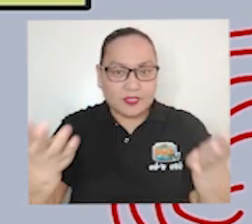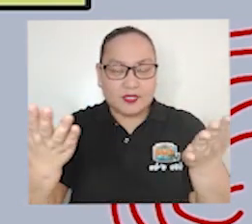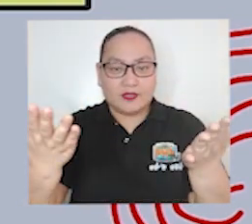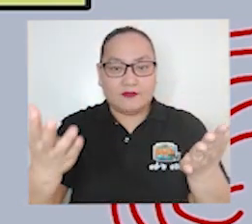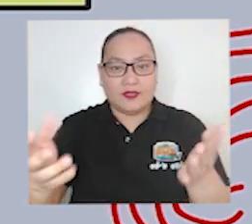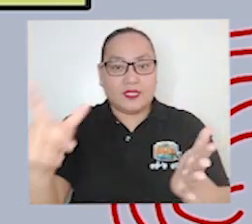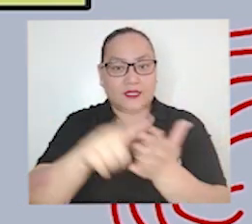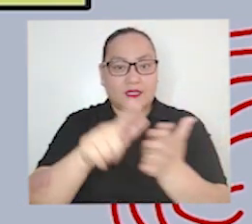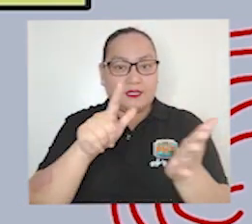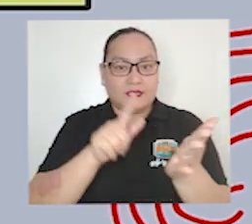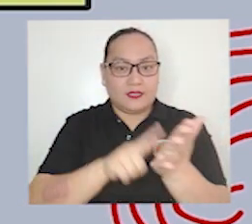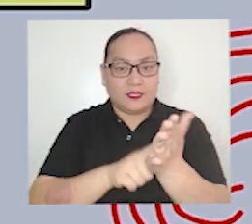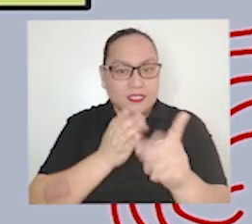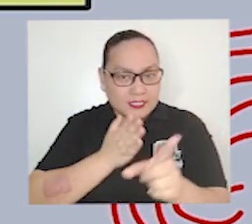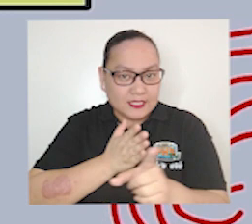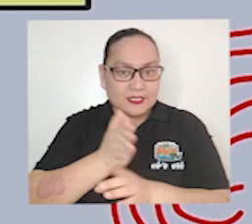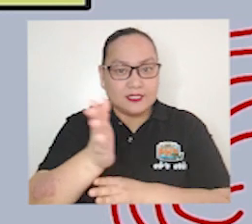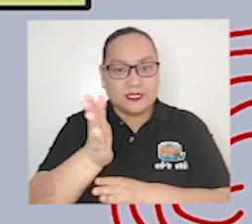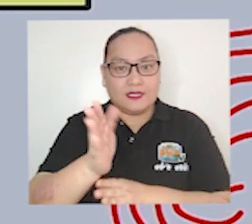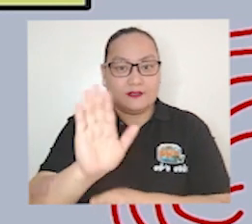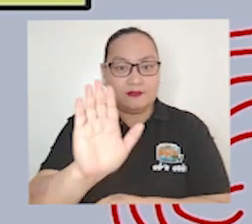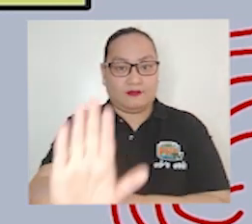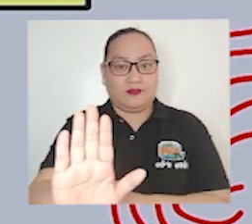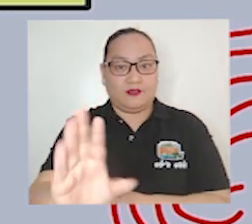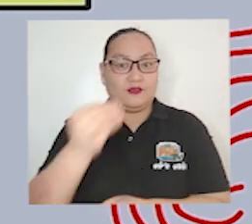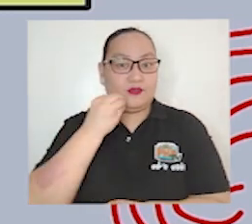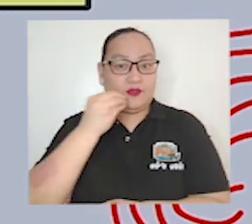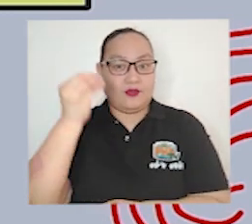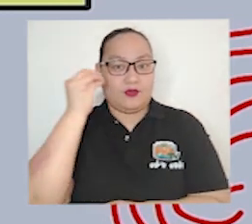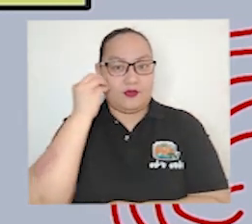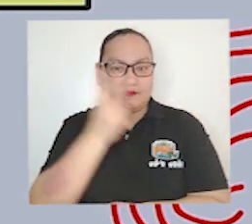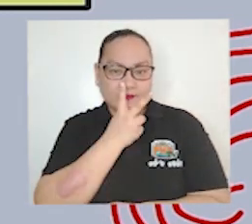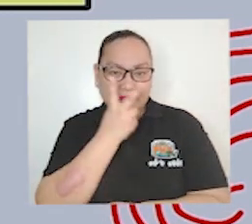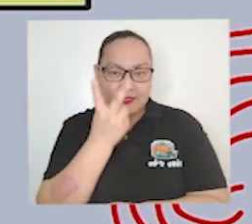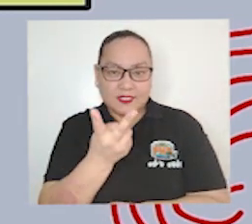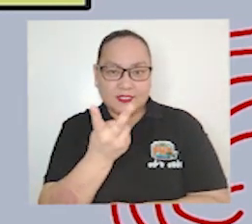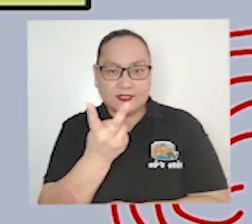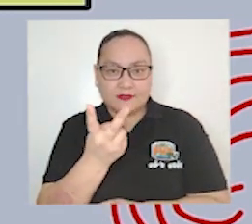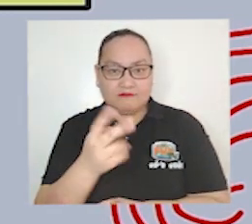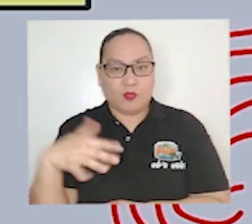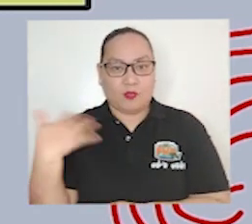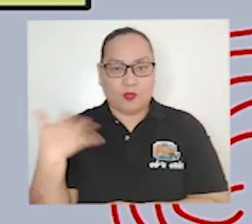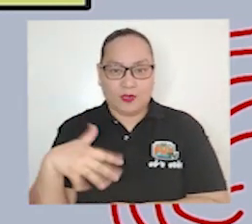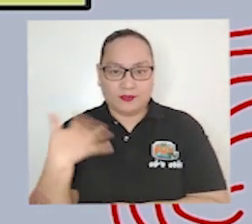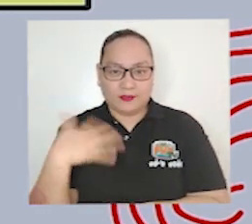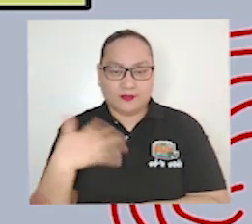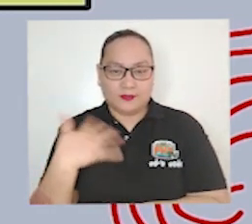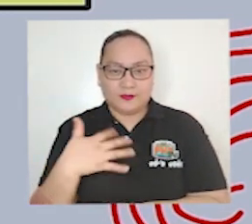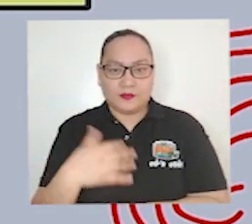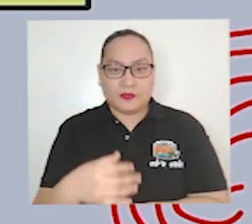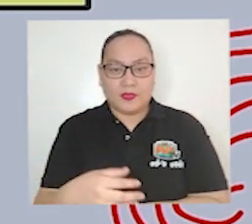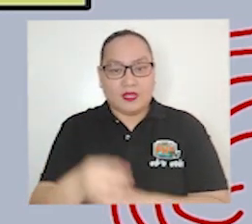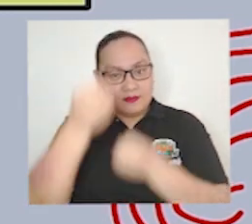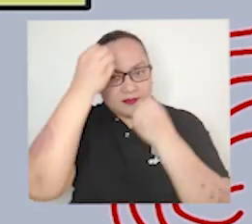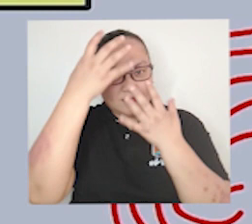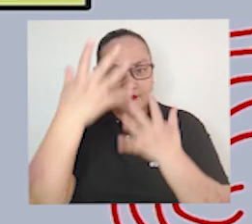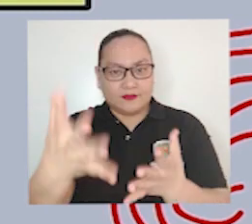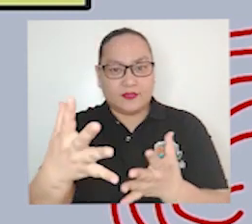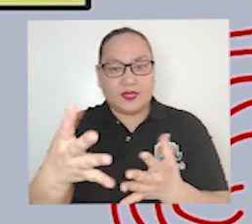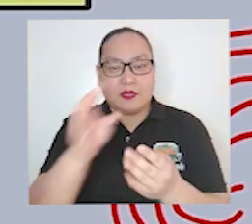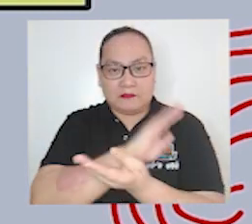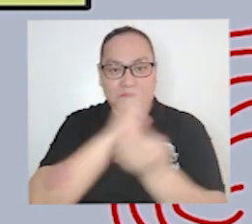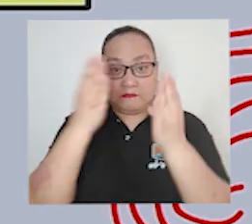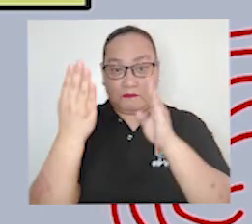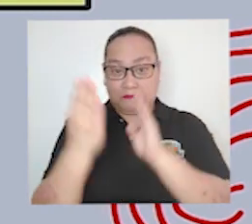straight into the comforts of your homes See how cool is that you get informed